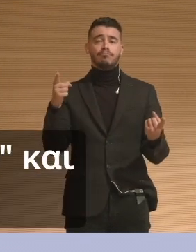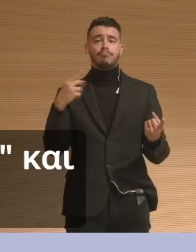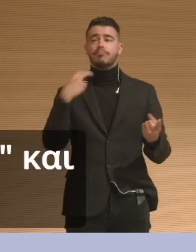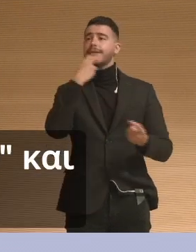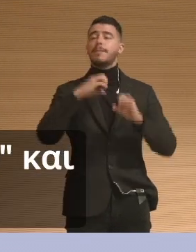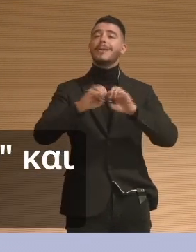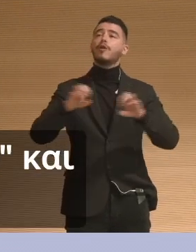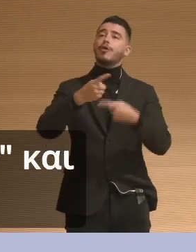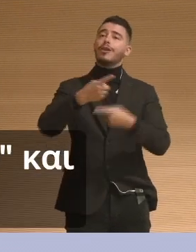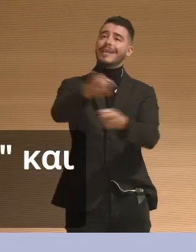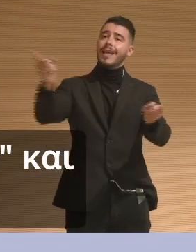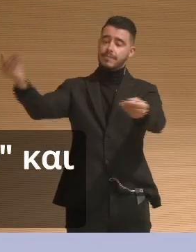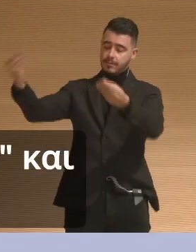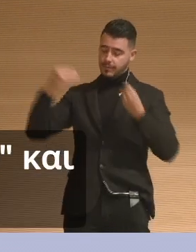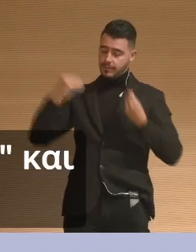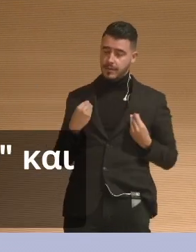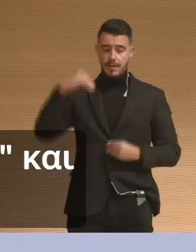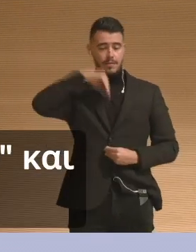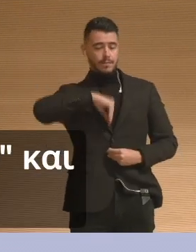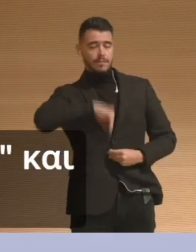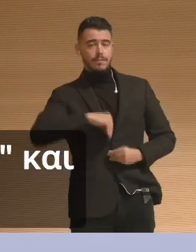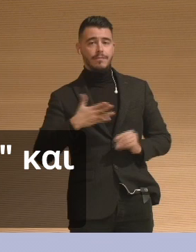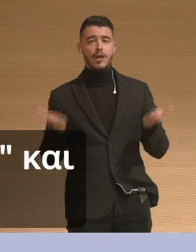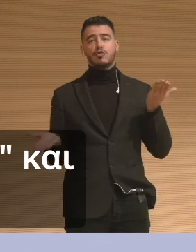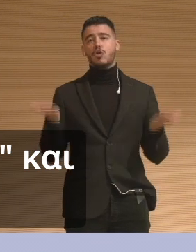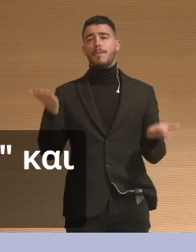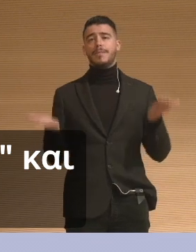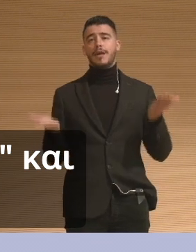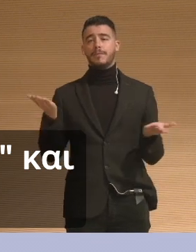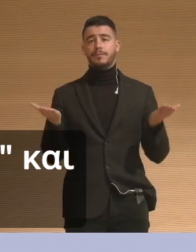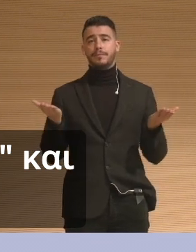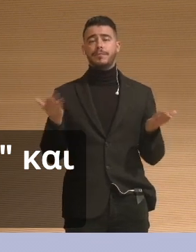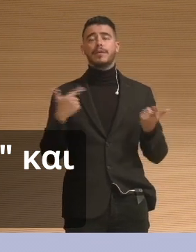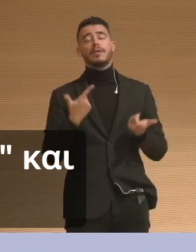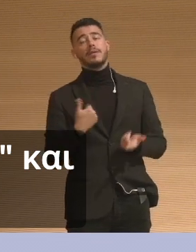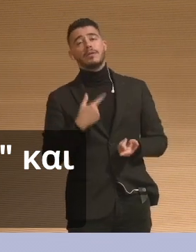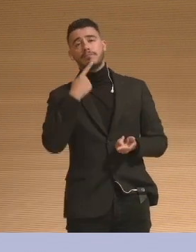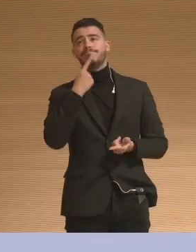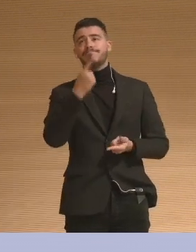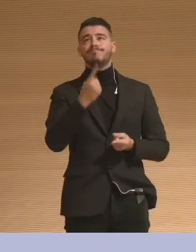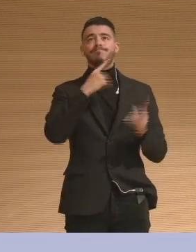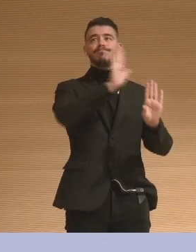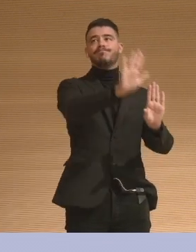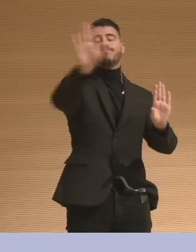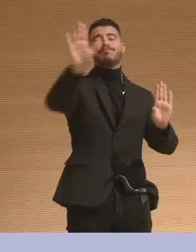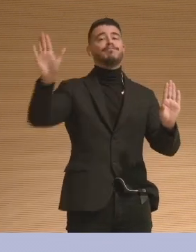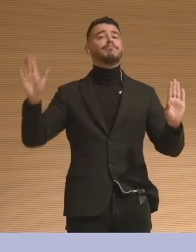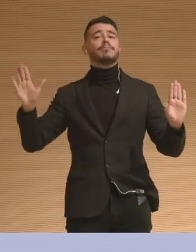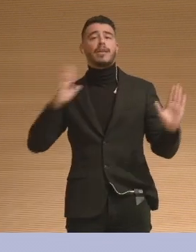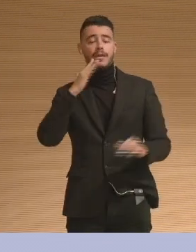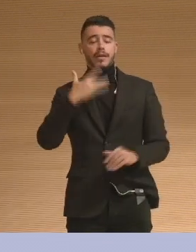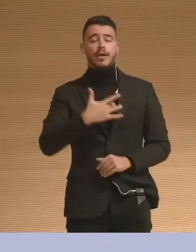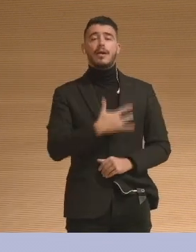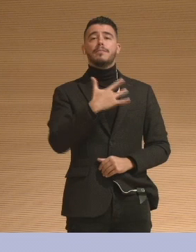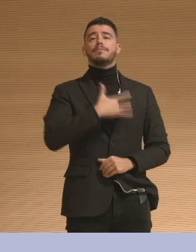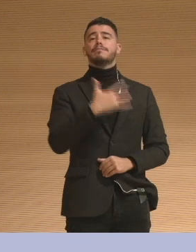call this psychotherapeutic object dynamics. And there are three main component parts to it. Object characteristics,